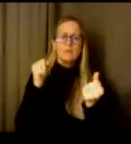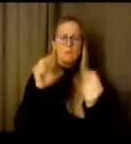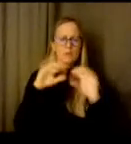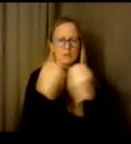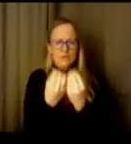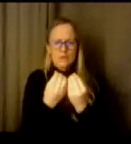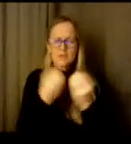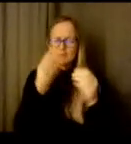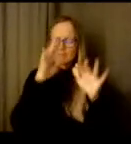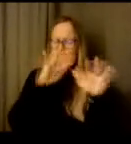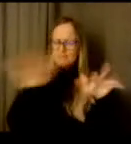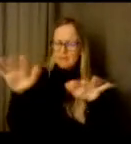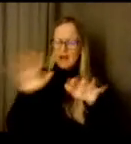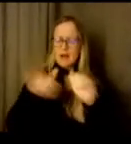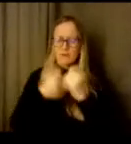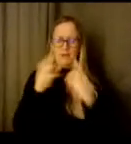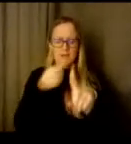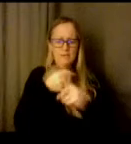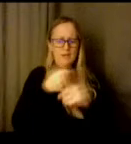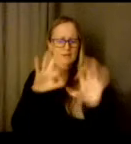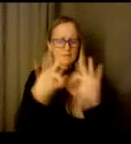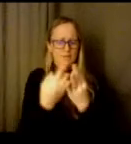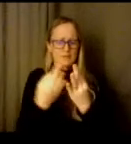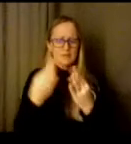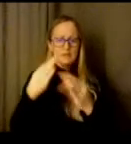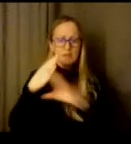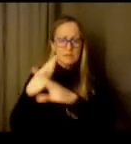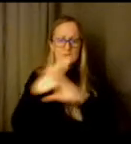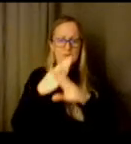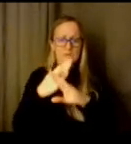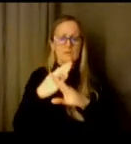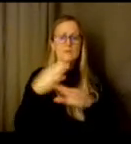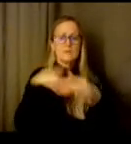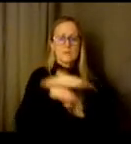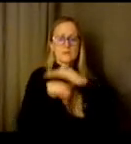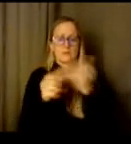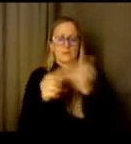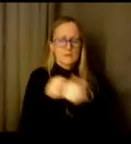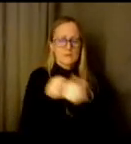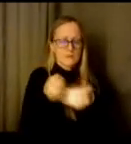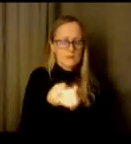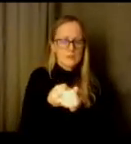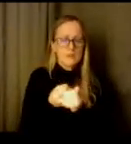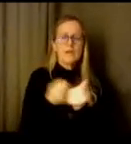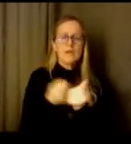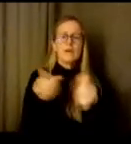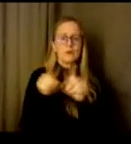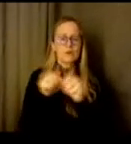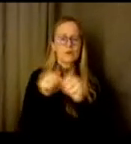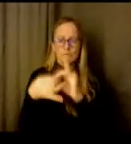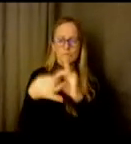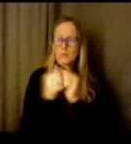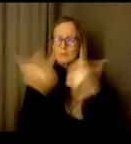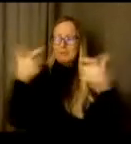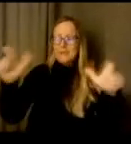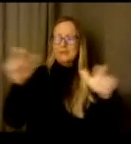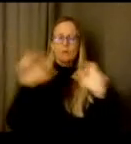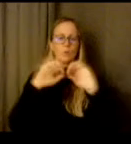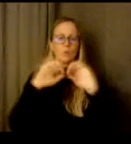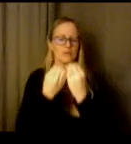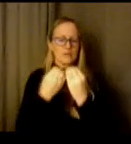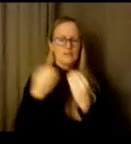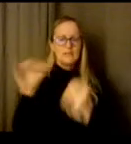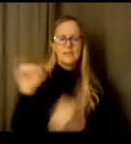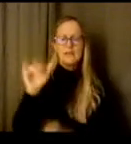the needs of our families, and the barriers to accessing support, as well as connecting with larger organizations such as NAMI, Forefront,